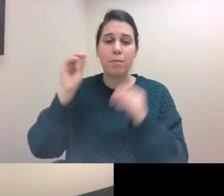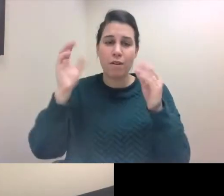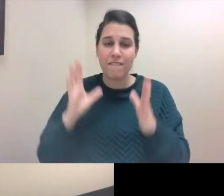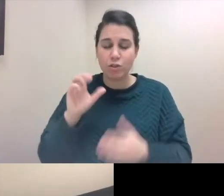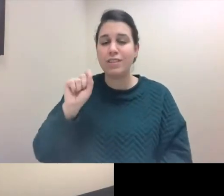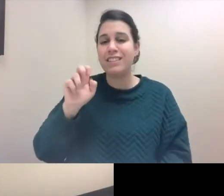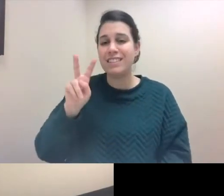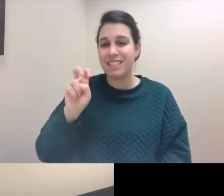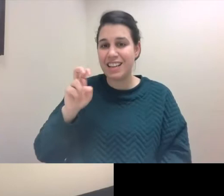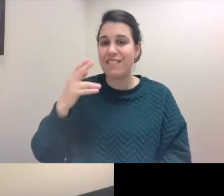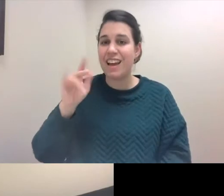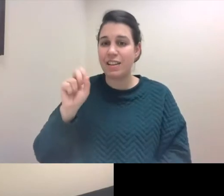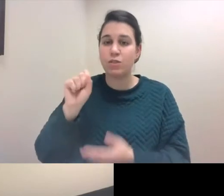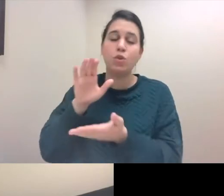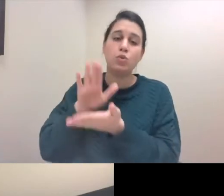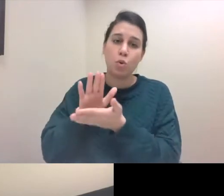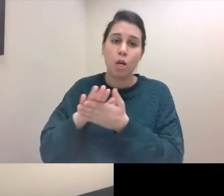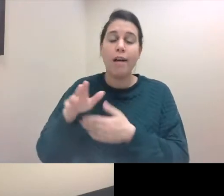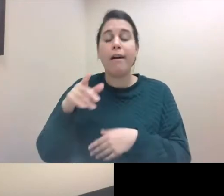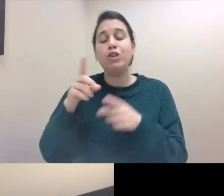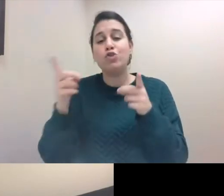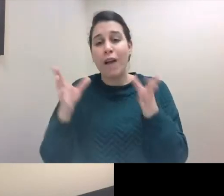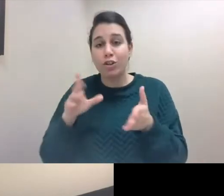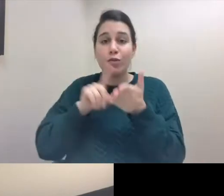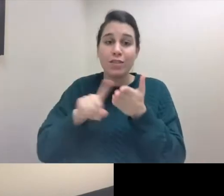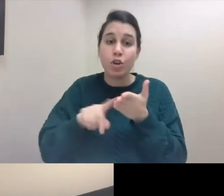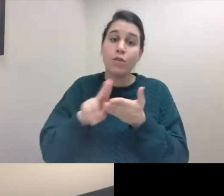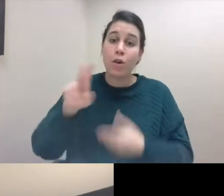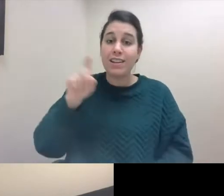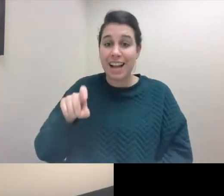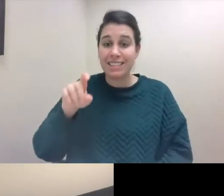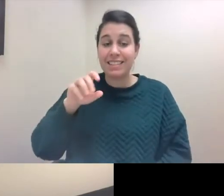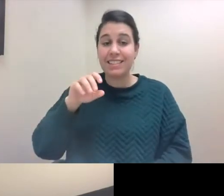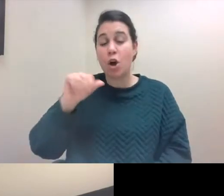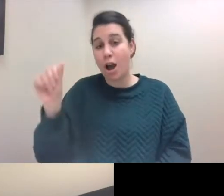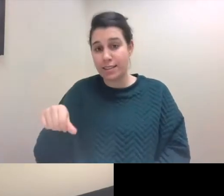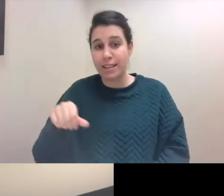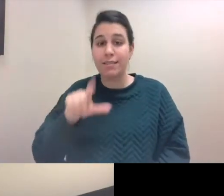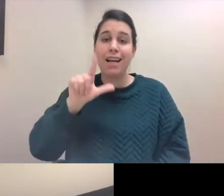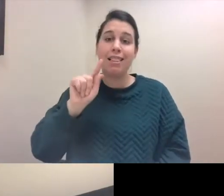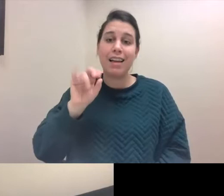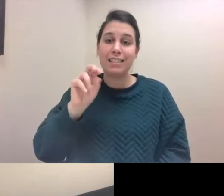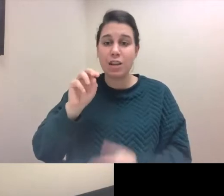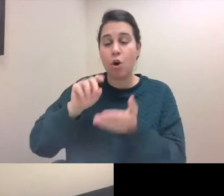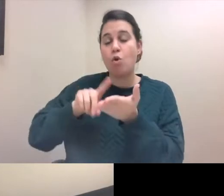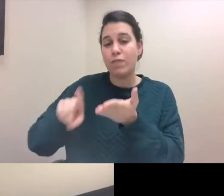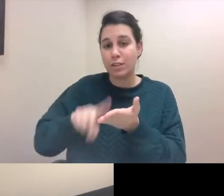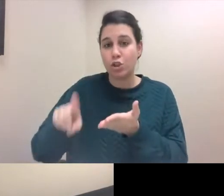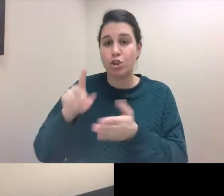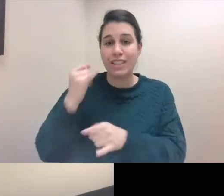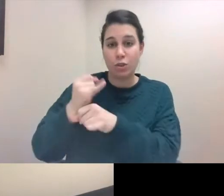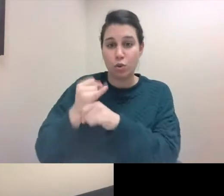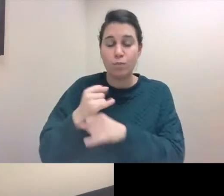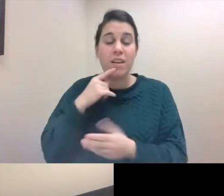Work and Area Director of Research at the University of Texas-Austin Latino Research Institute. He was funded by